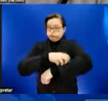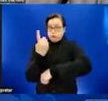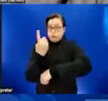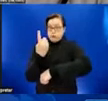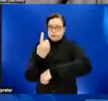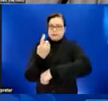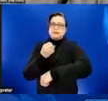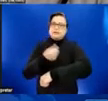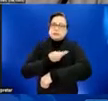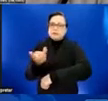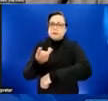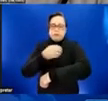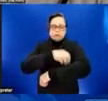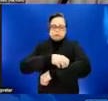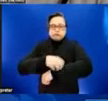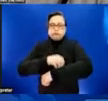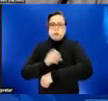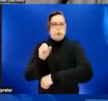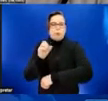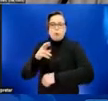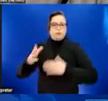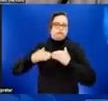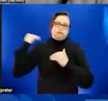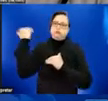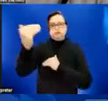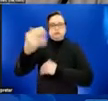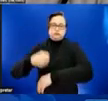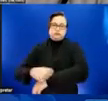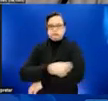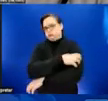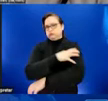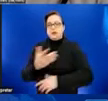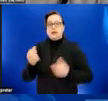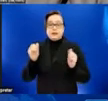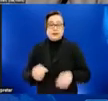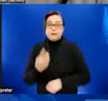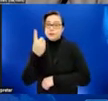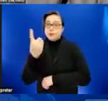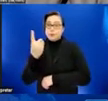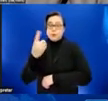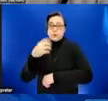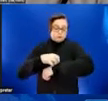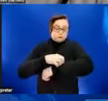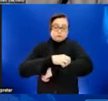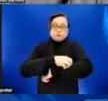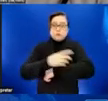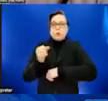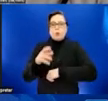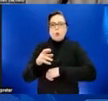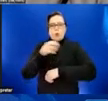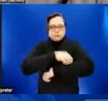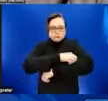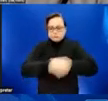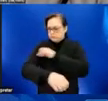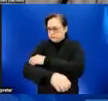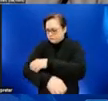lesions, or too many to count. And the rash can be located only on one part of the body or could be present on several parts of the